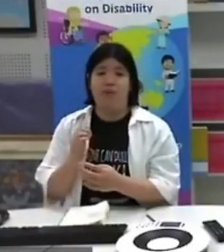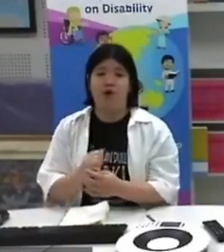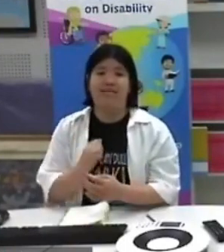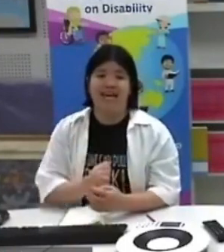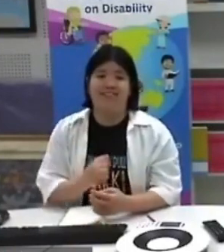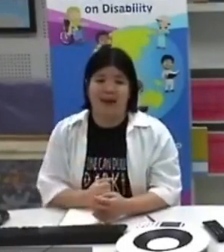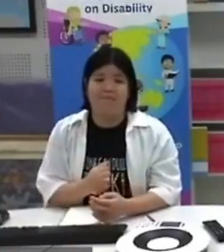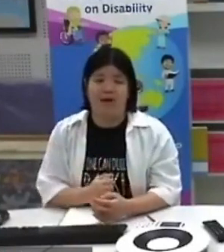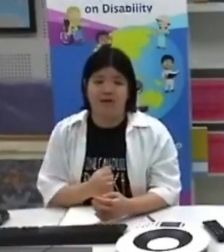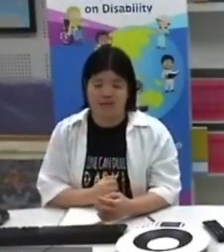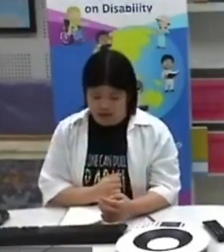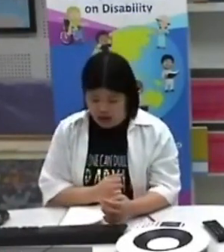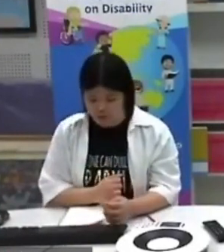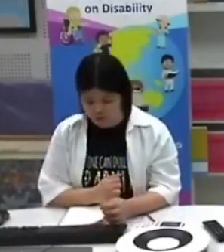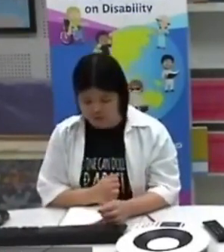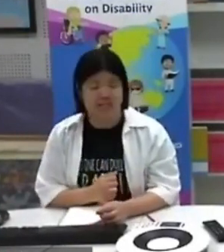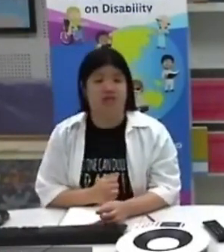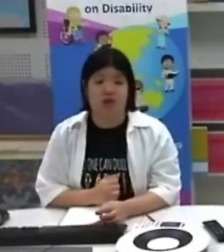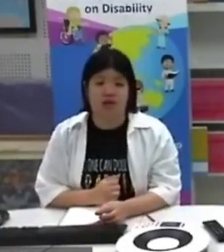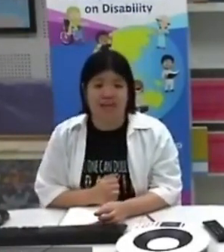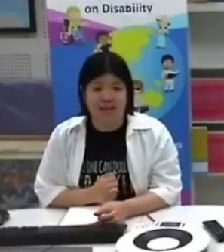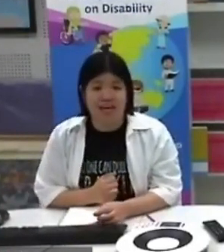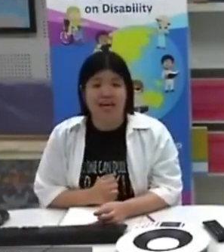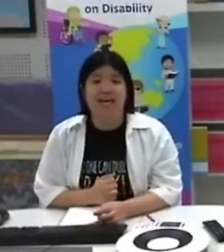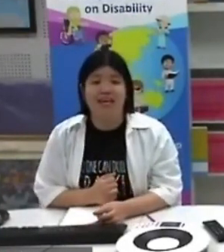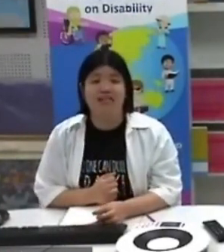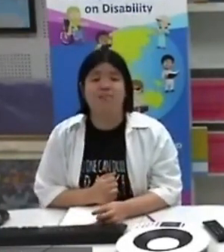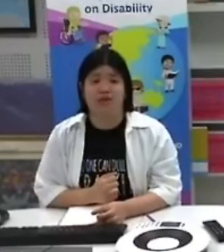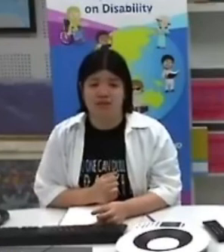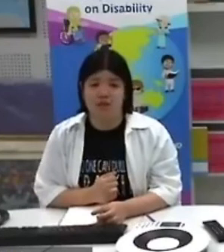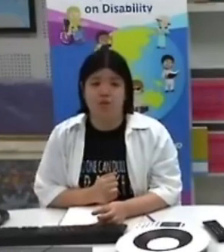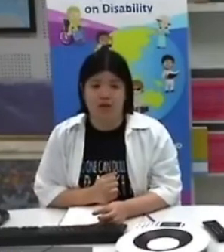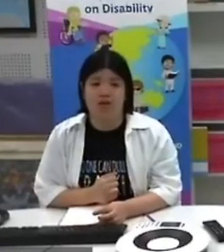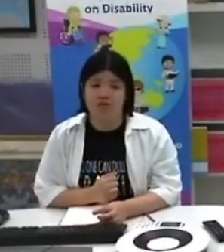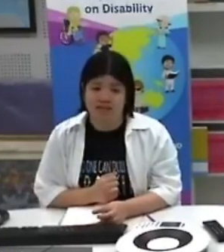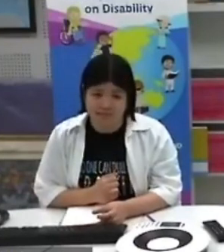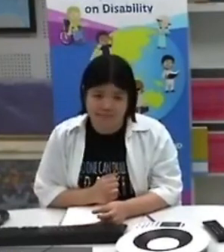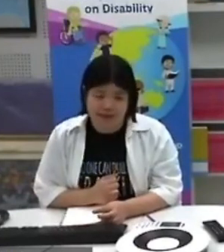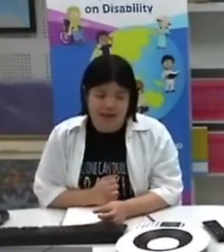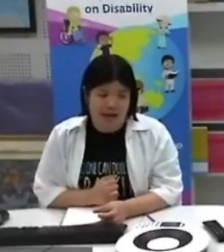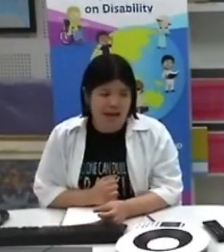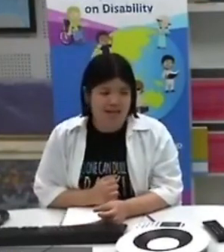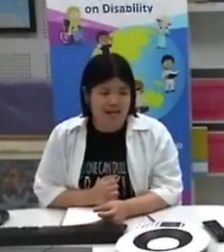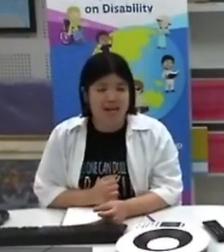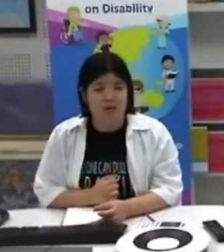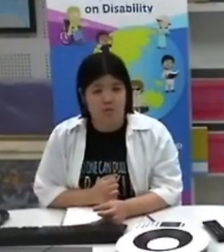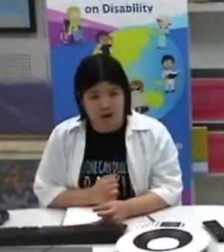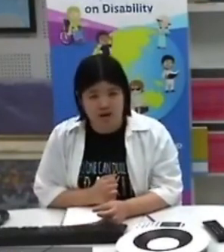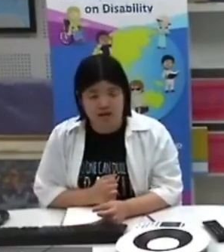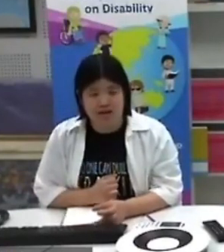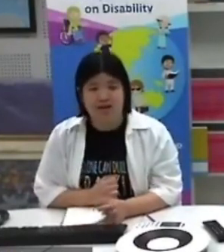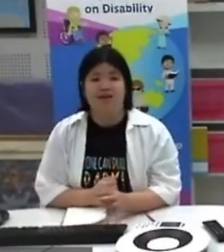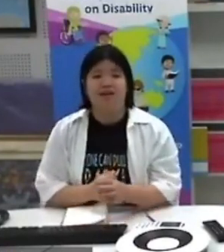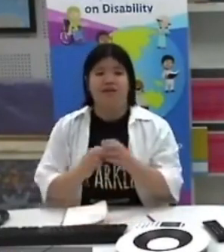more than 10 persons out from the 30 is persons with autism and they can